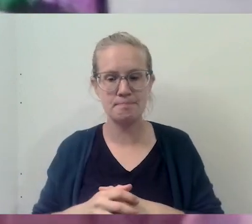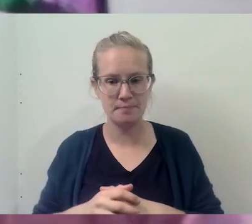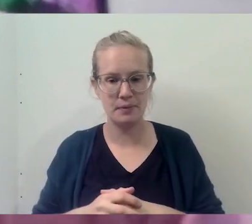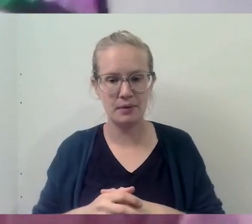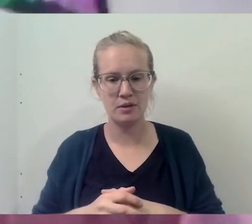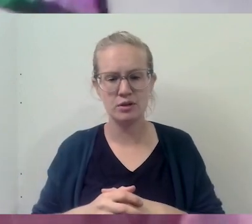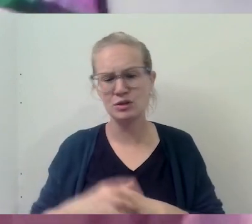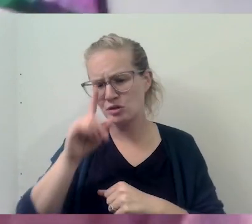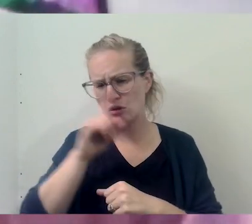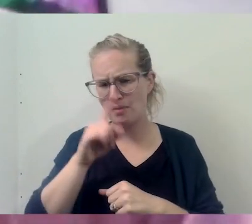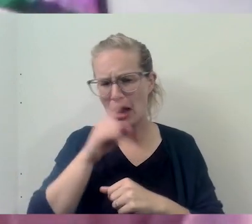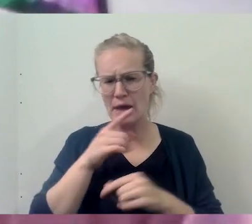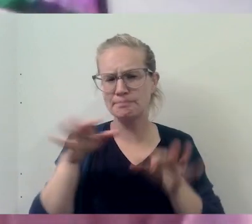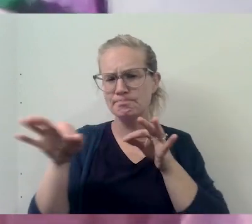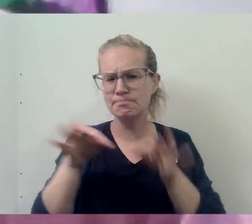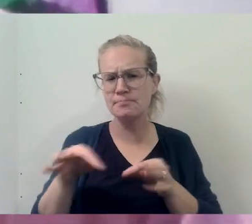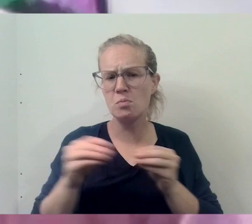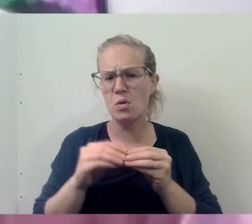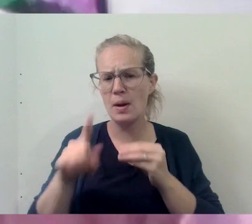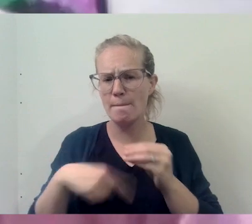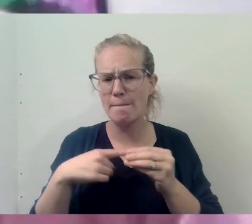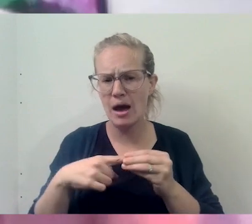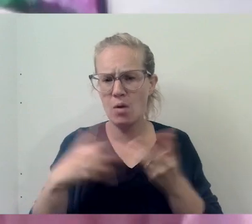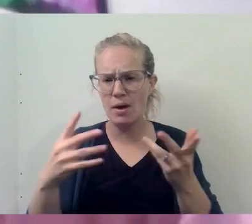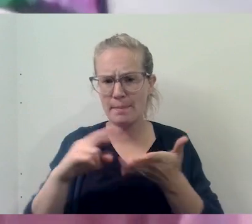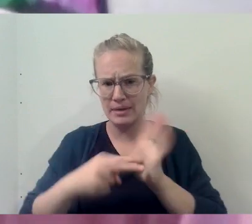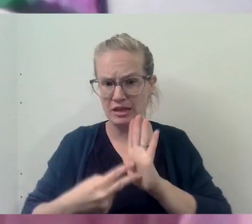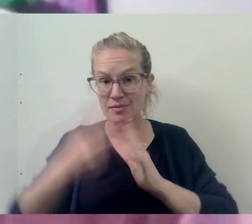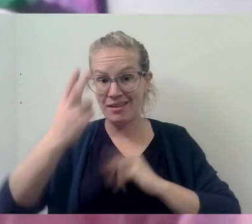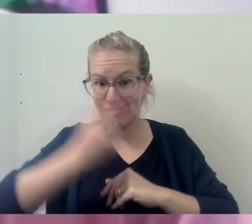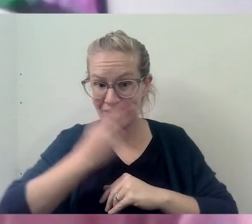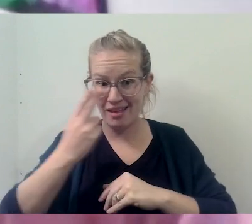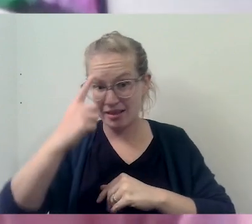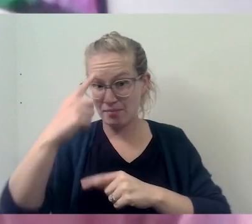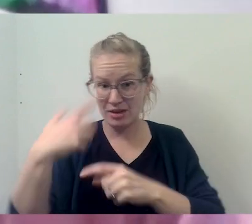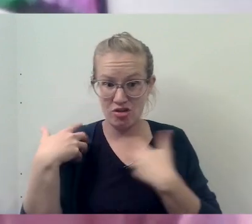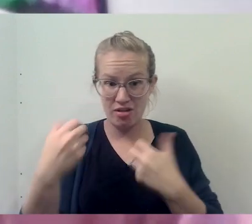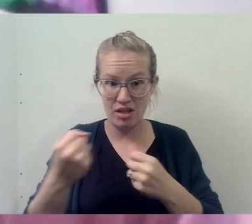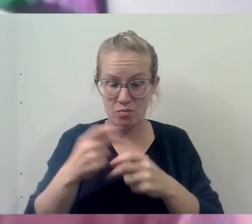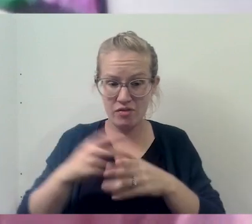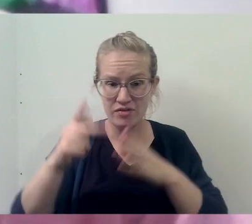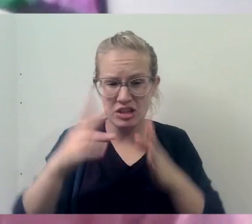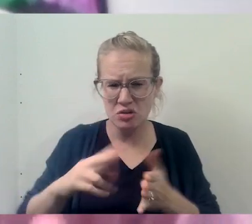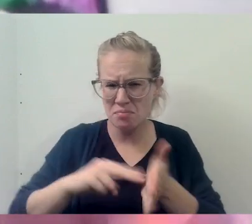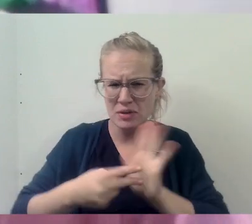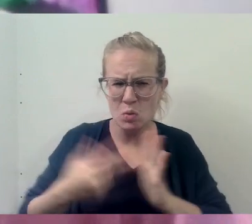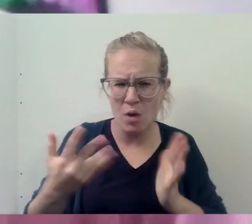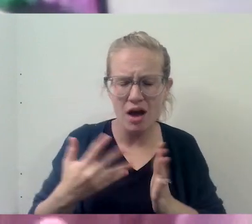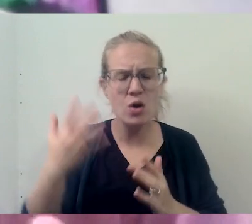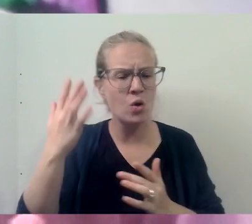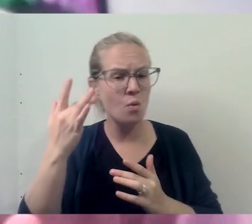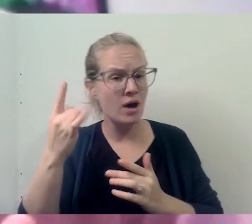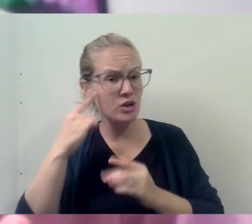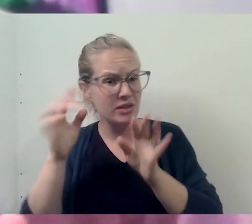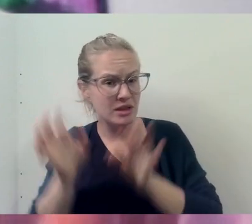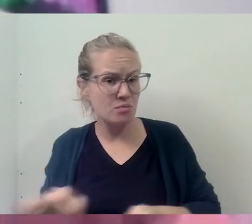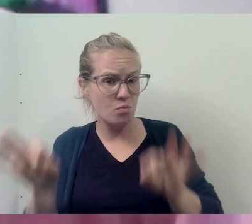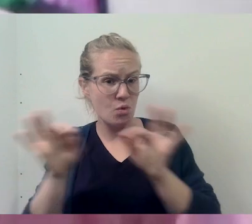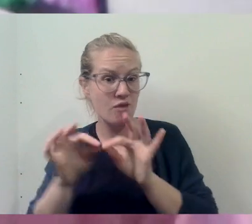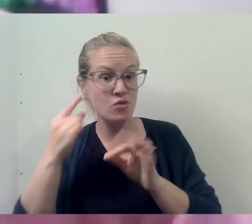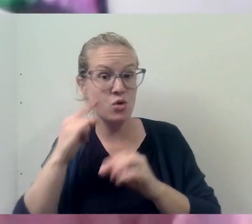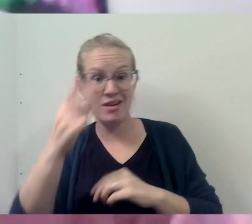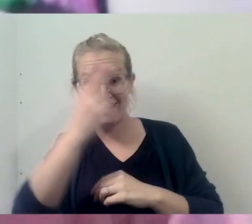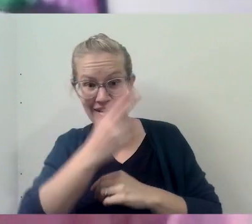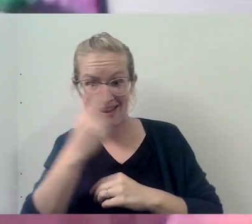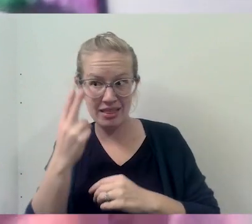so could you talk a little bit more about like what it means to be a Catholic mental health professional and why do you think it's so important for